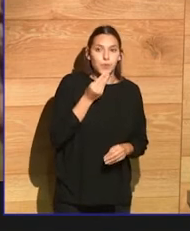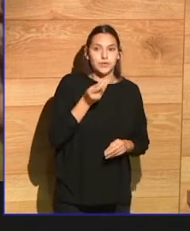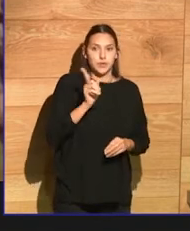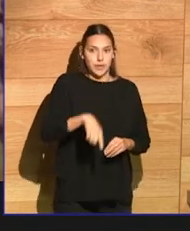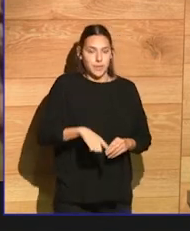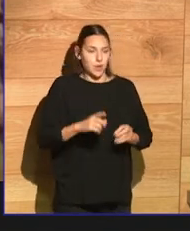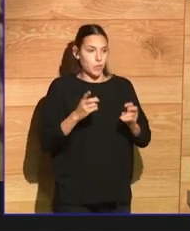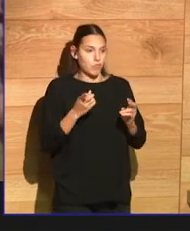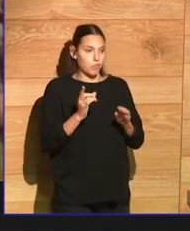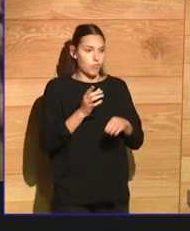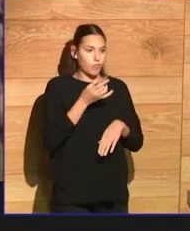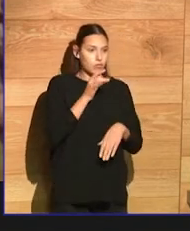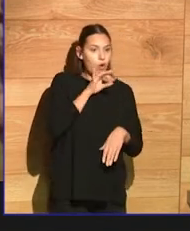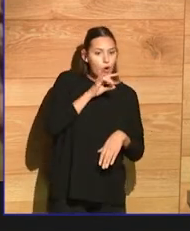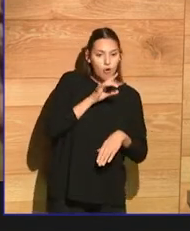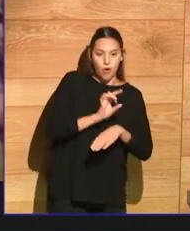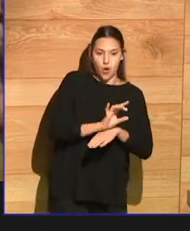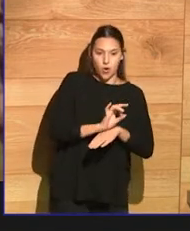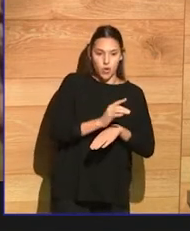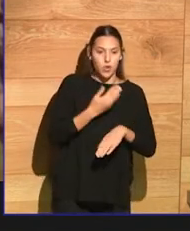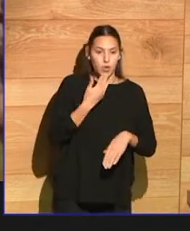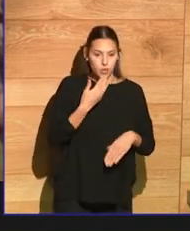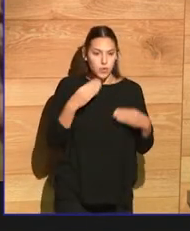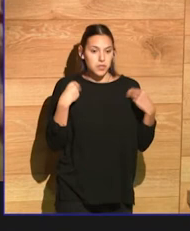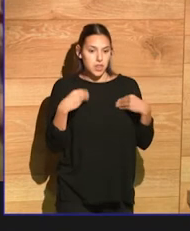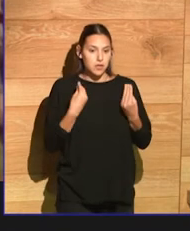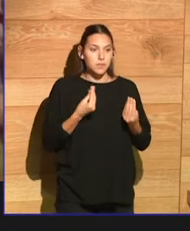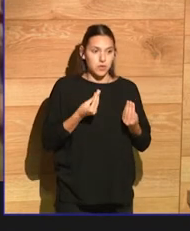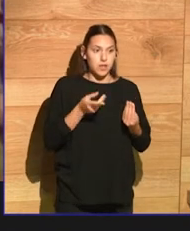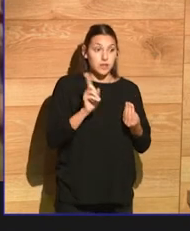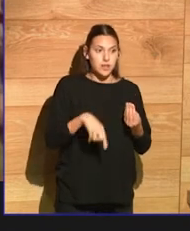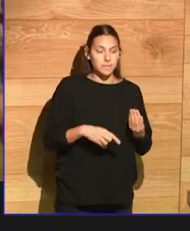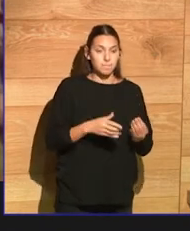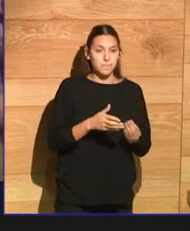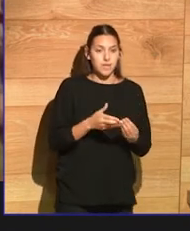baits us into going to a place that we would not voluntarily go to.